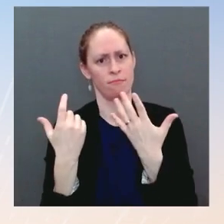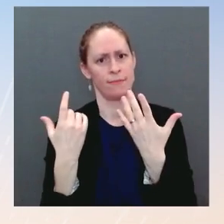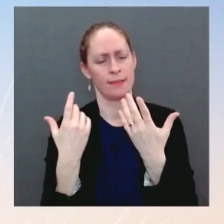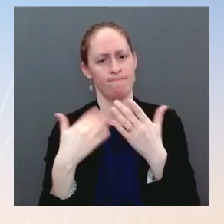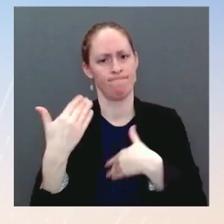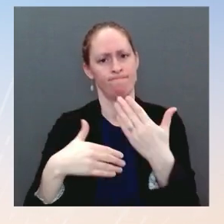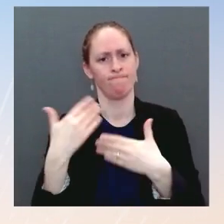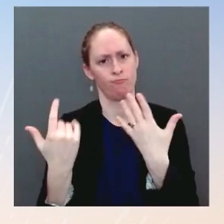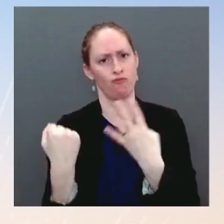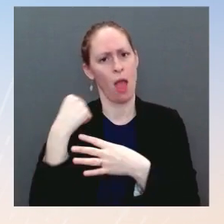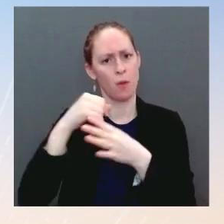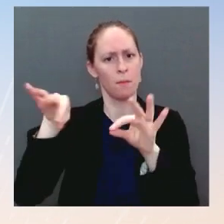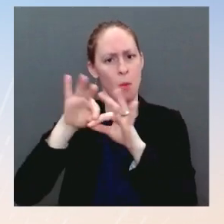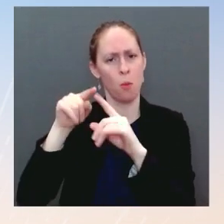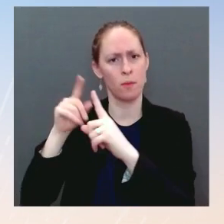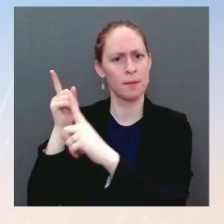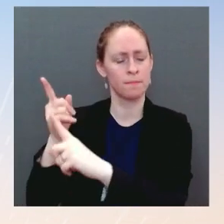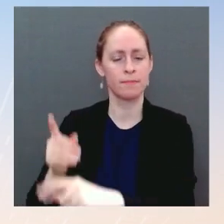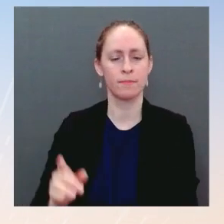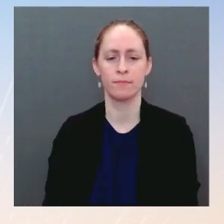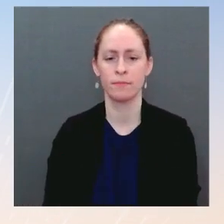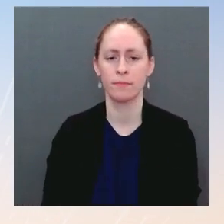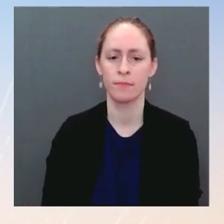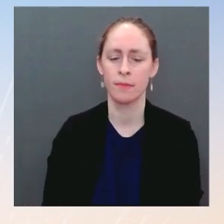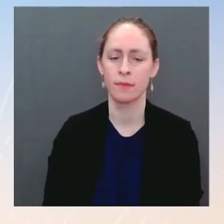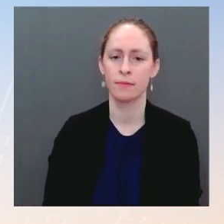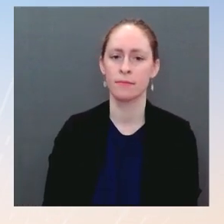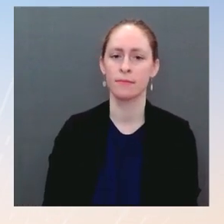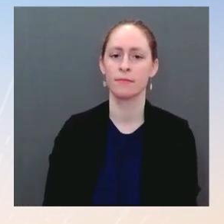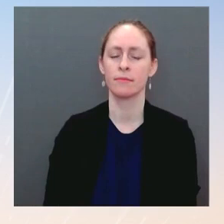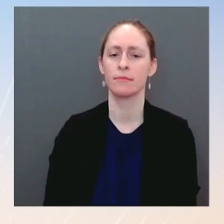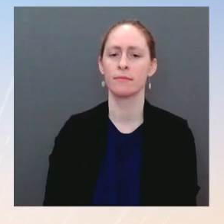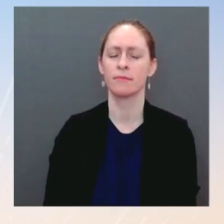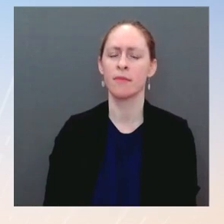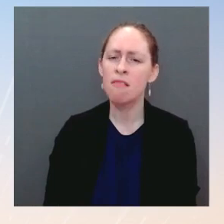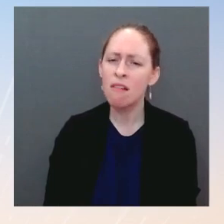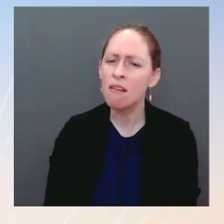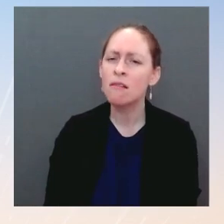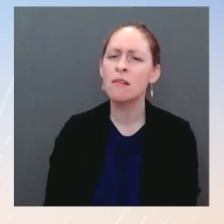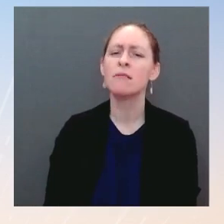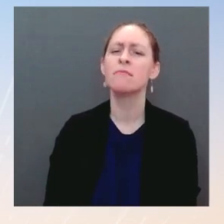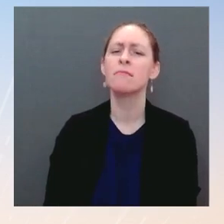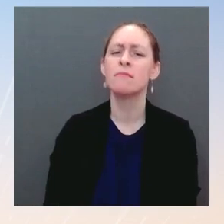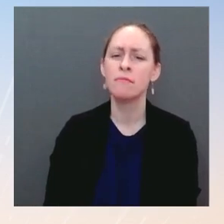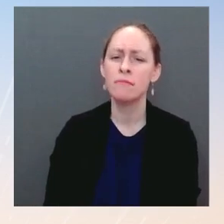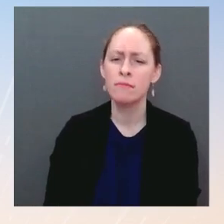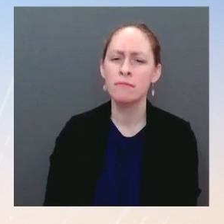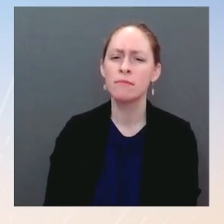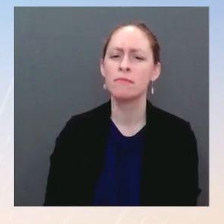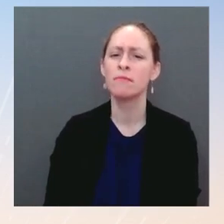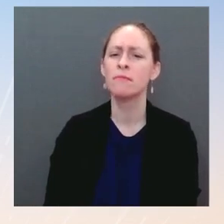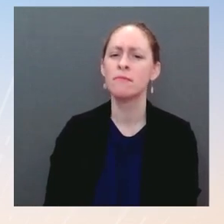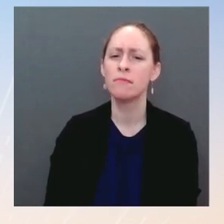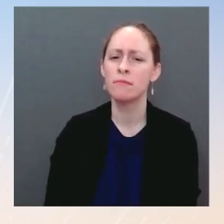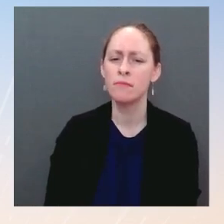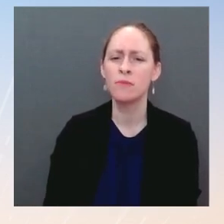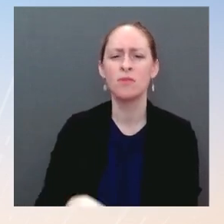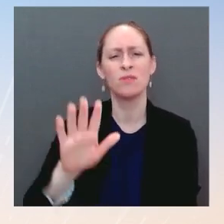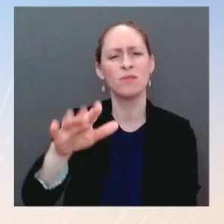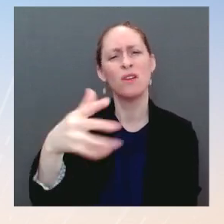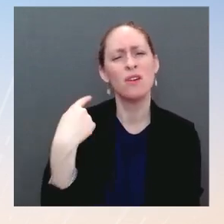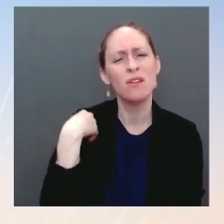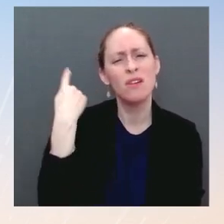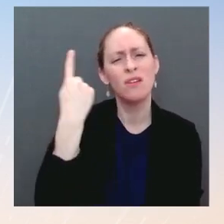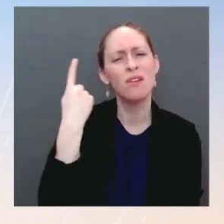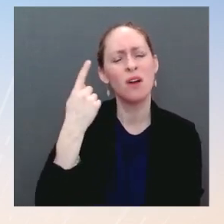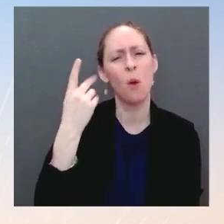before today, when was the last time that the President spoke with Justice Breyer? Ms. I'm not going to get into details of his conversations